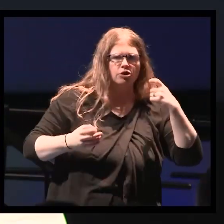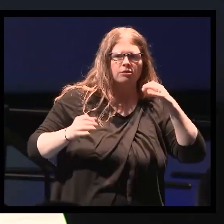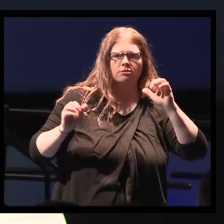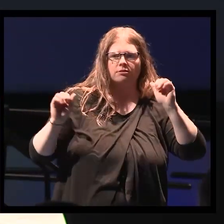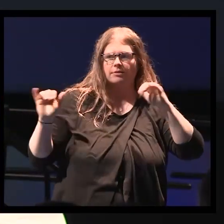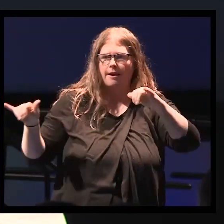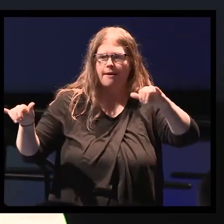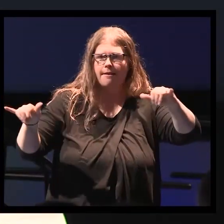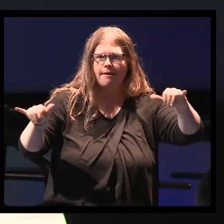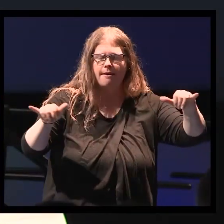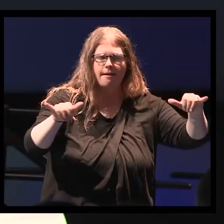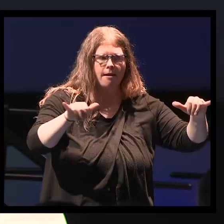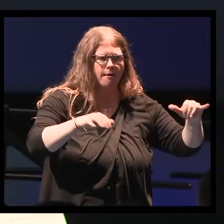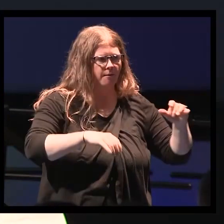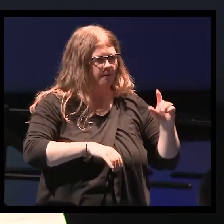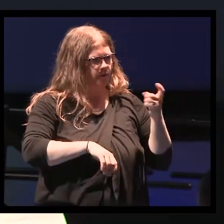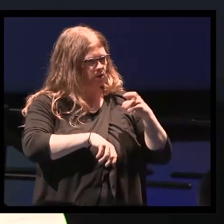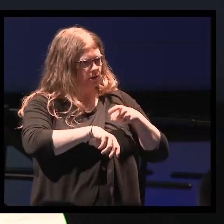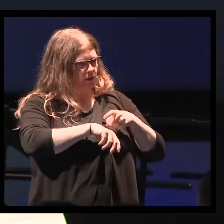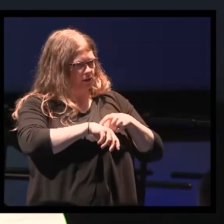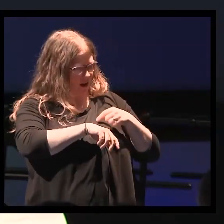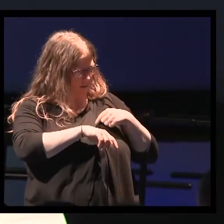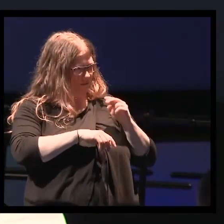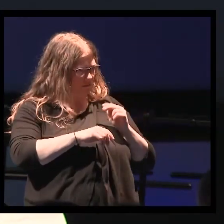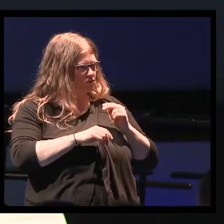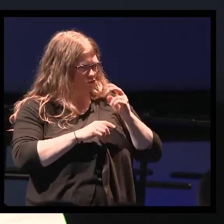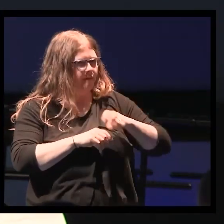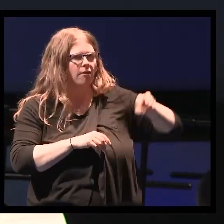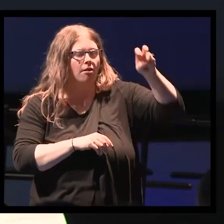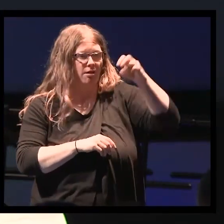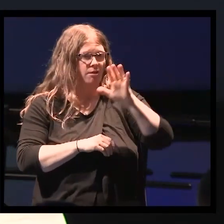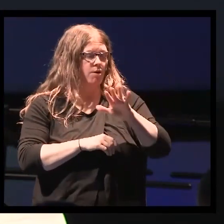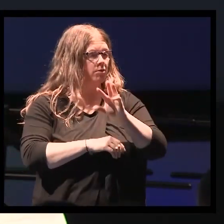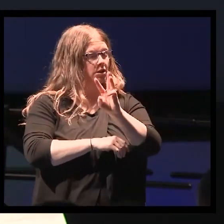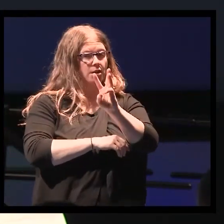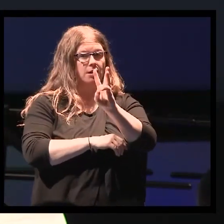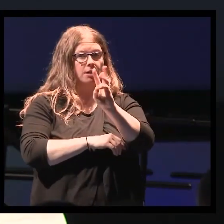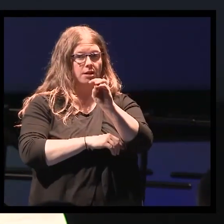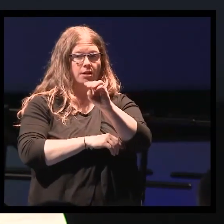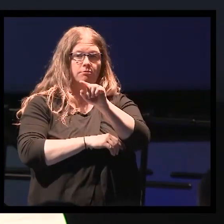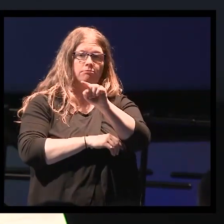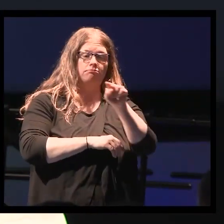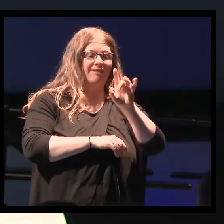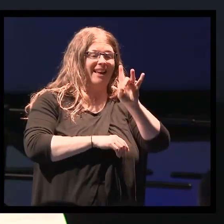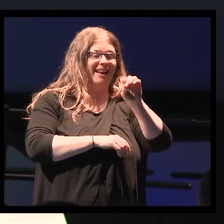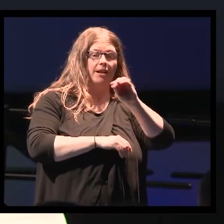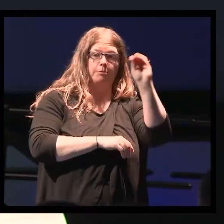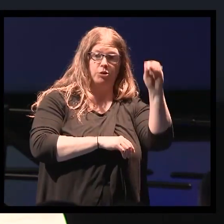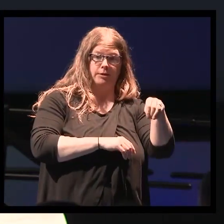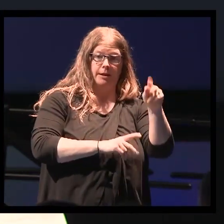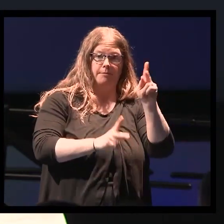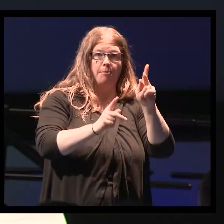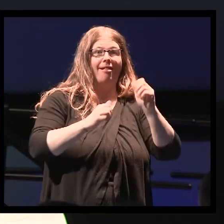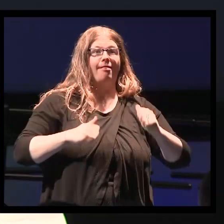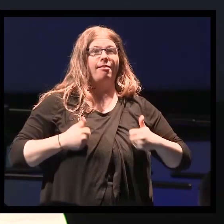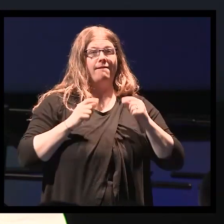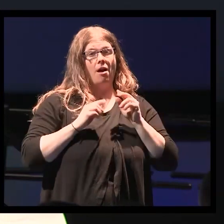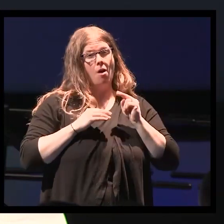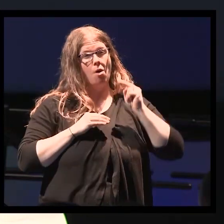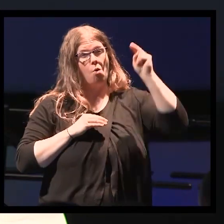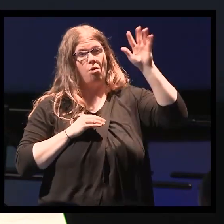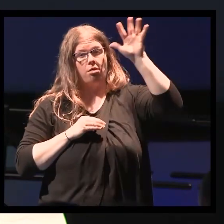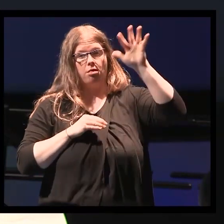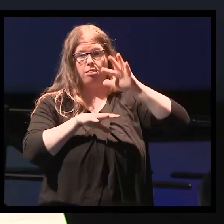first time and I was shocked to read stats that somewhere between 60 and 80% of people in remote First Nations communities are